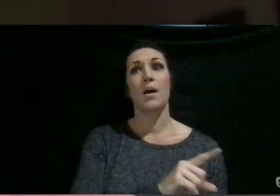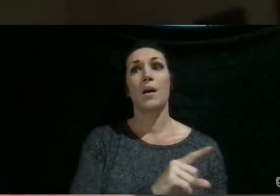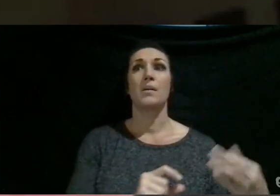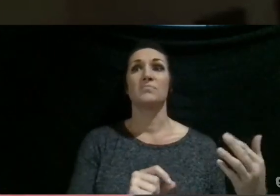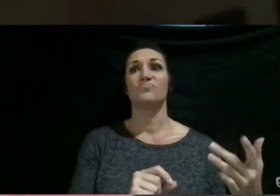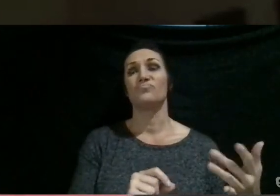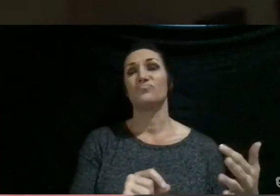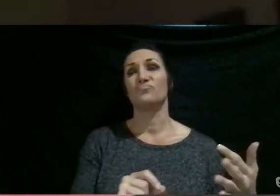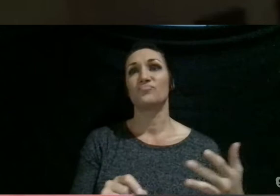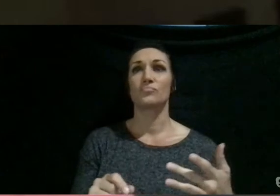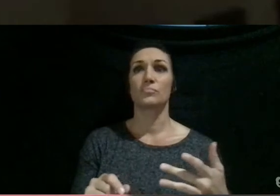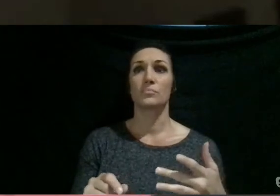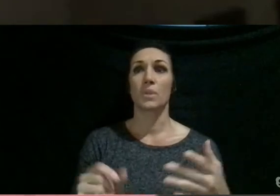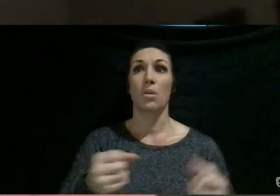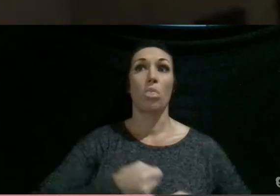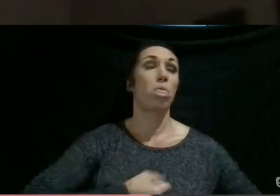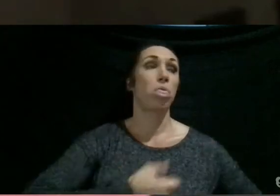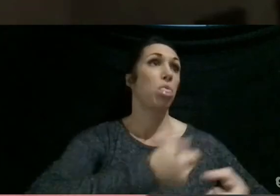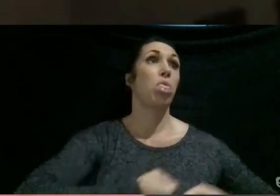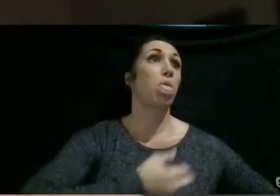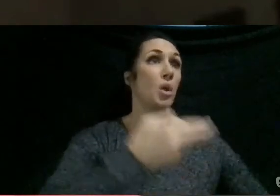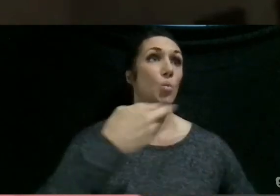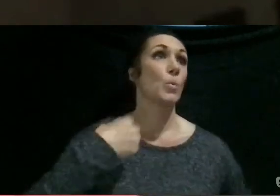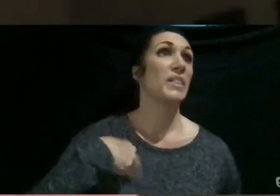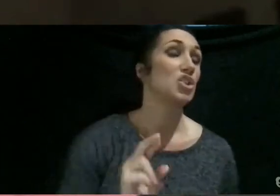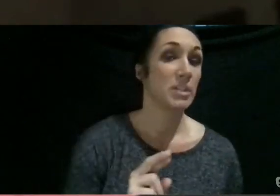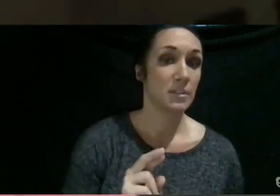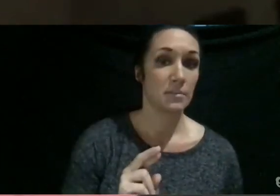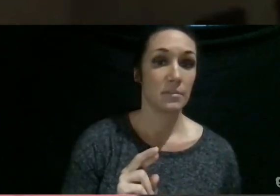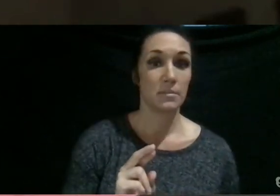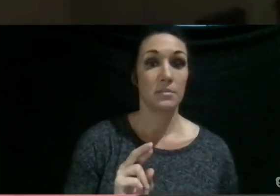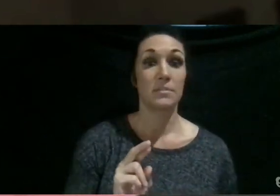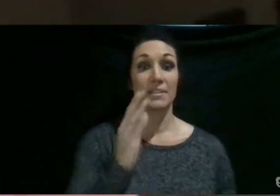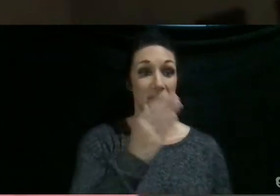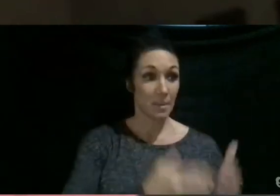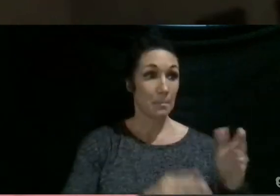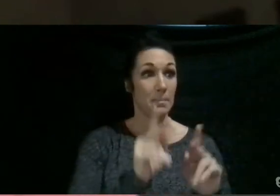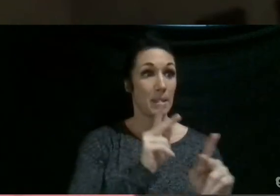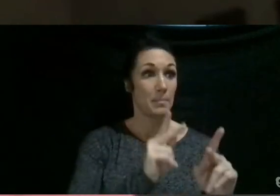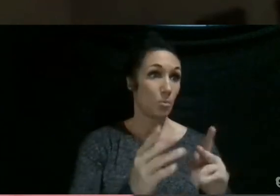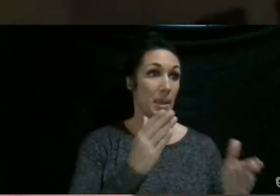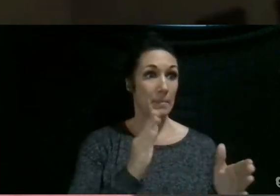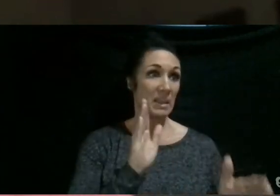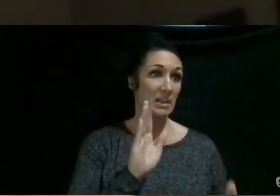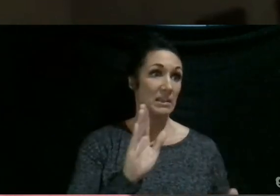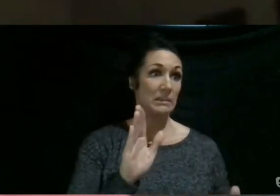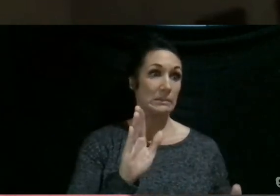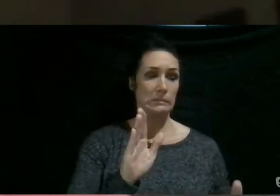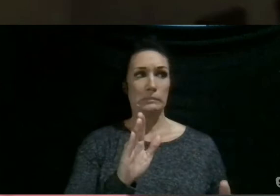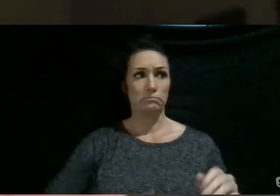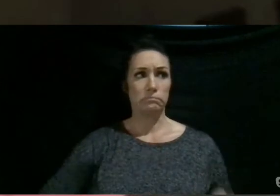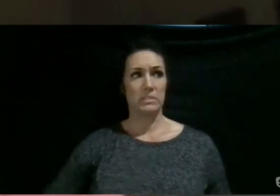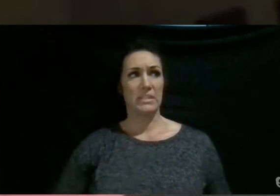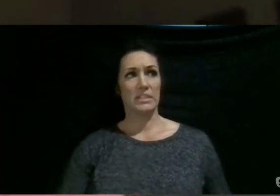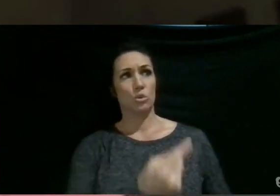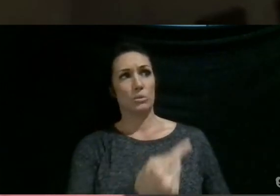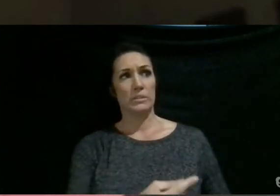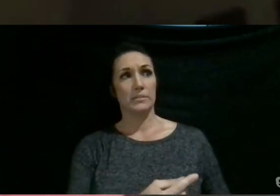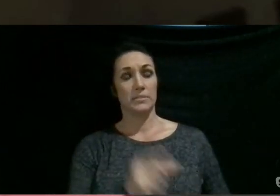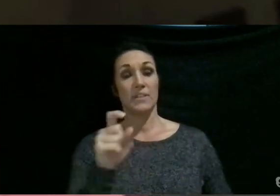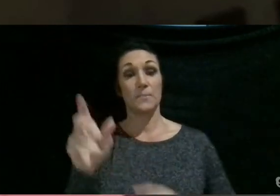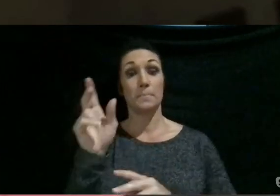pushing your religion out to people. Some people might, may take it offensively. So you kind of have to be careful with what you do,